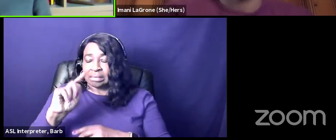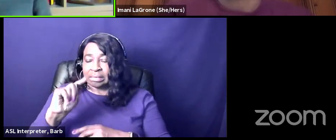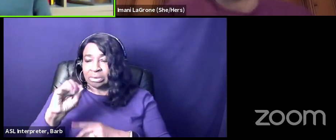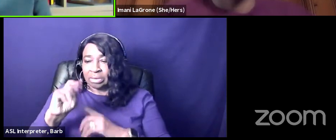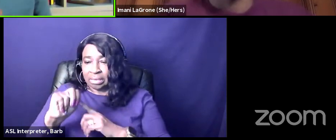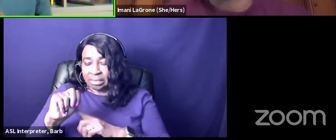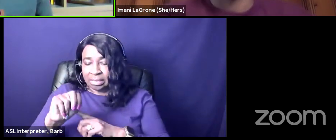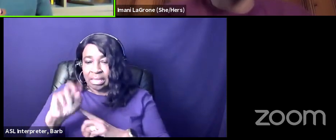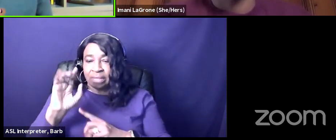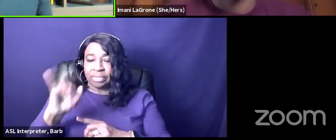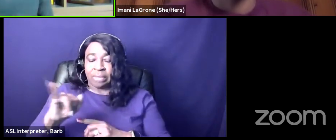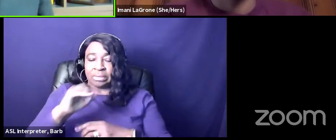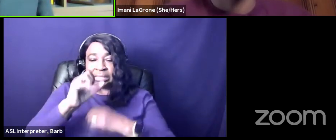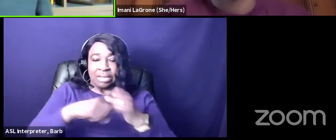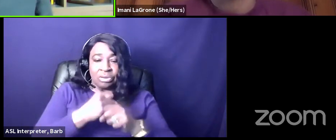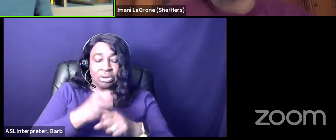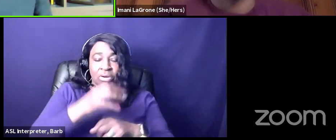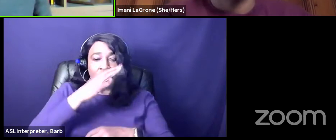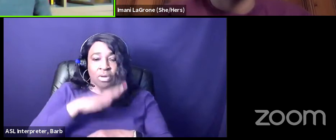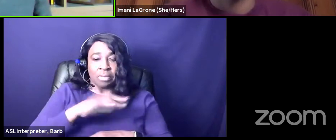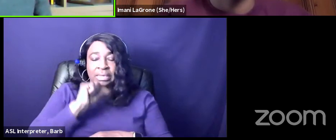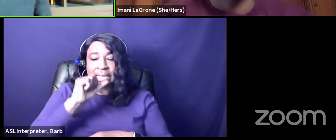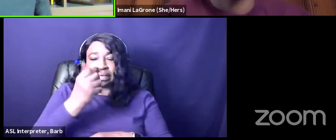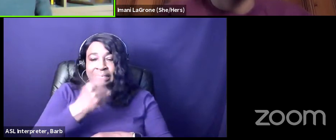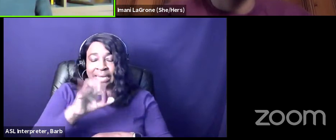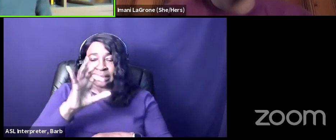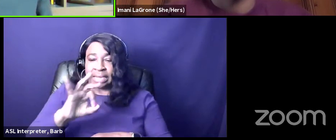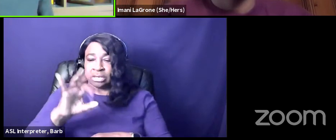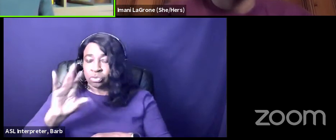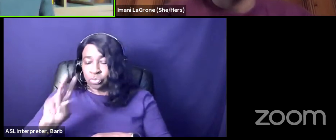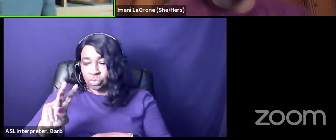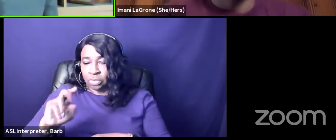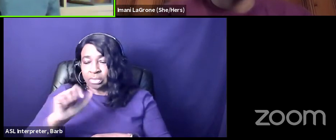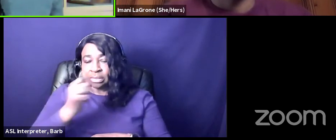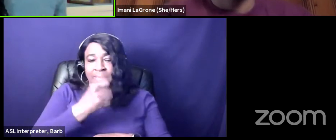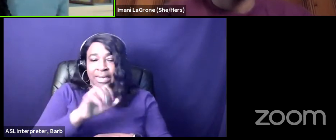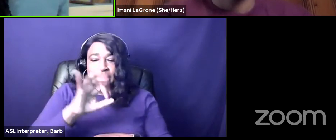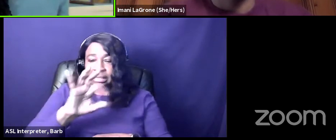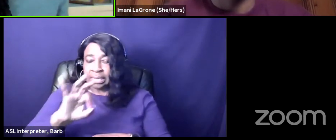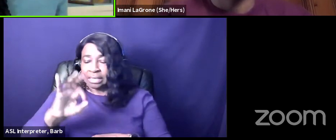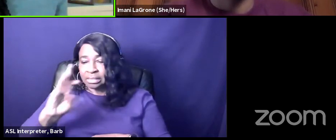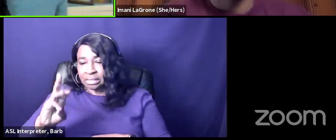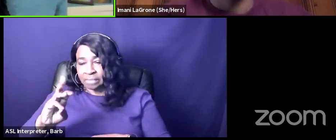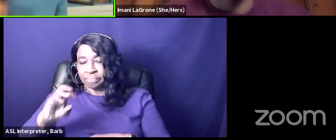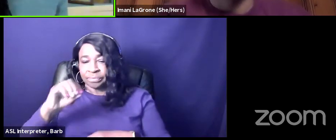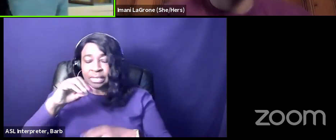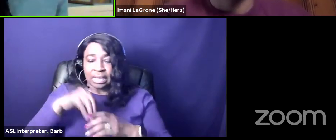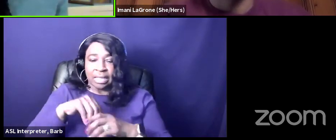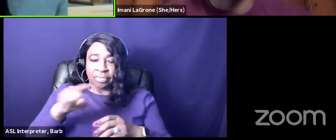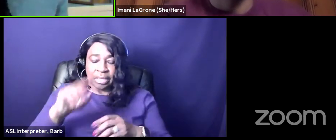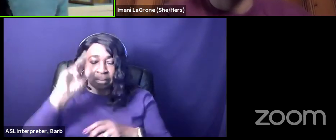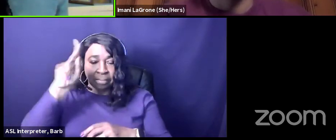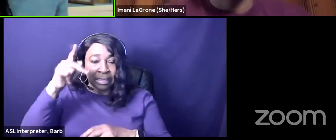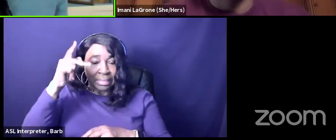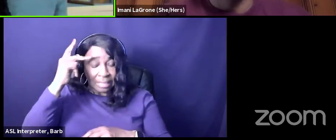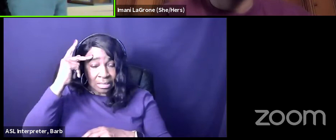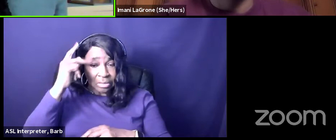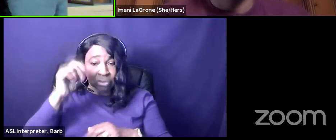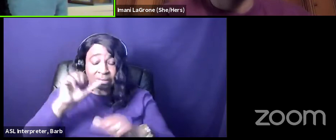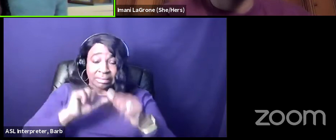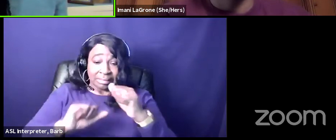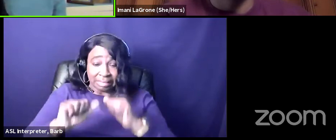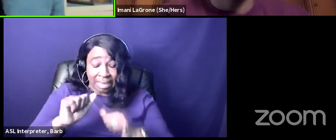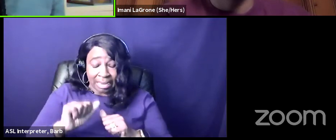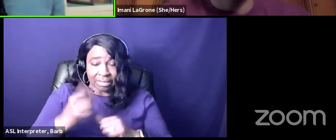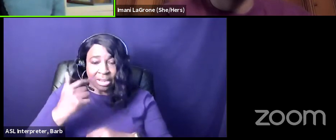the year of the woman so it's not 1992 it's 1996. so in the political science literature for years we